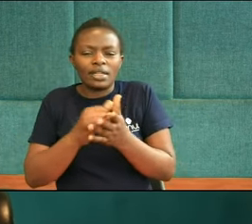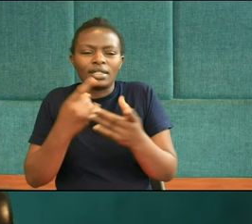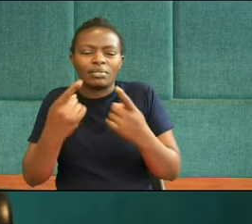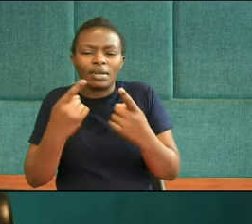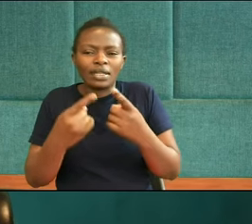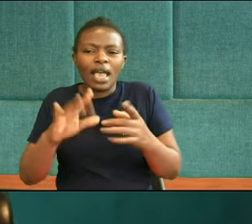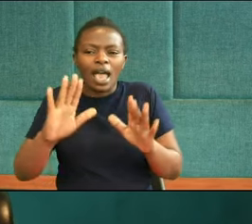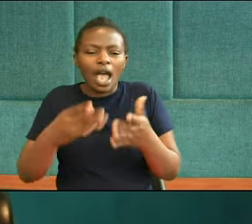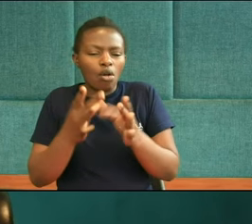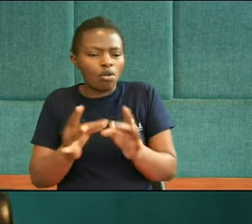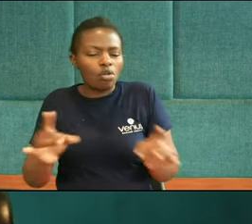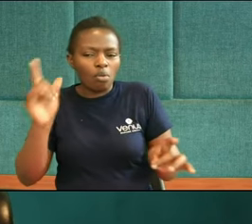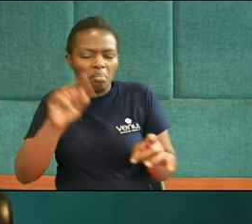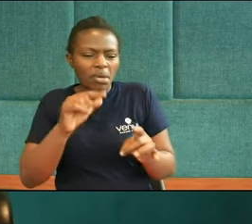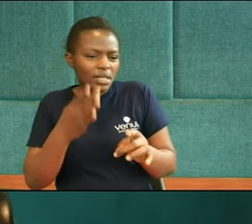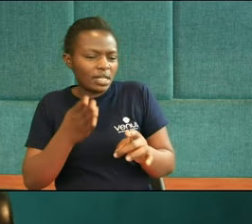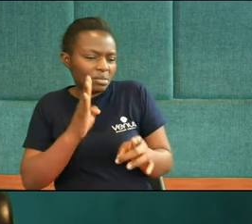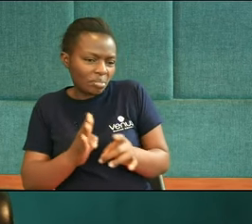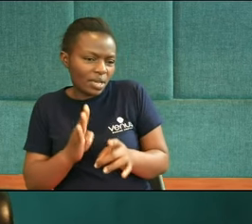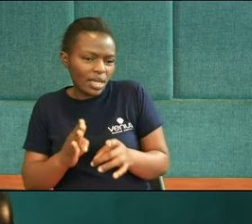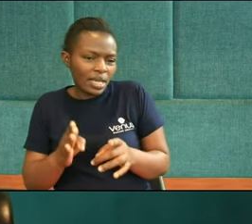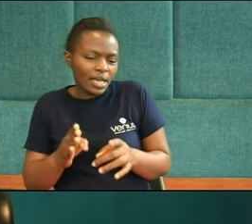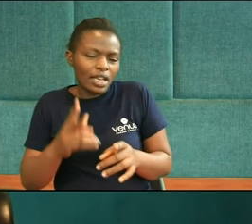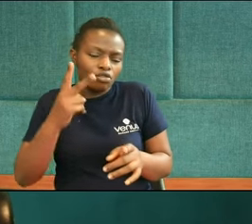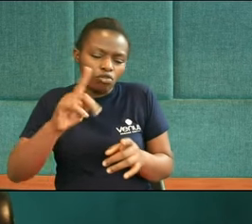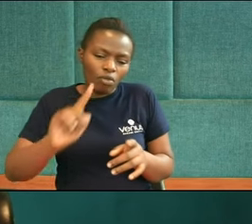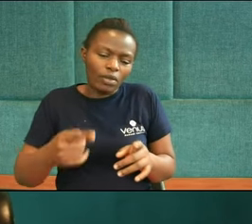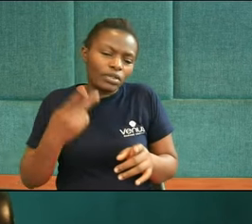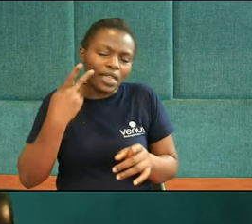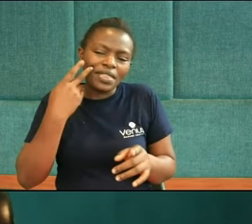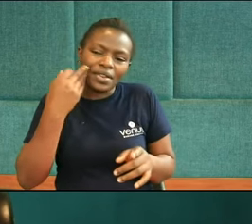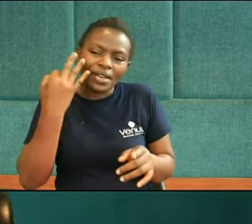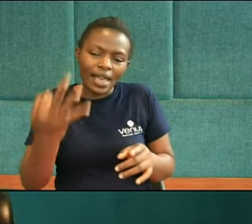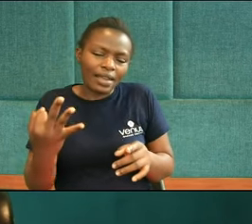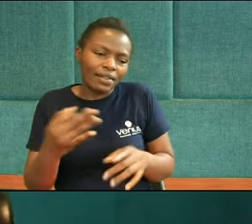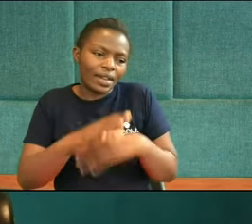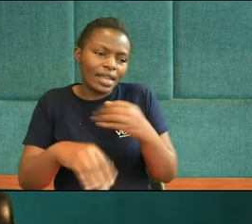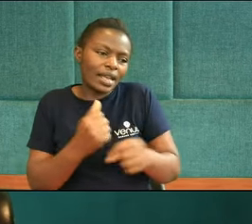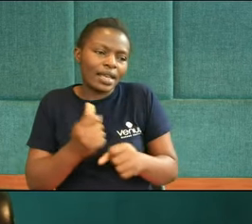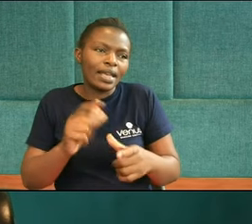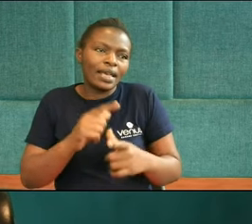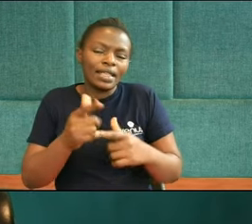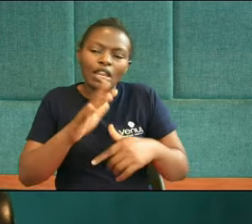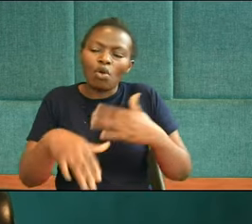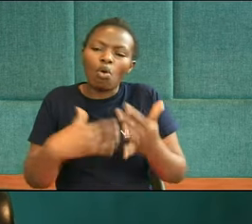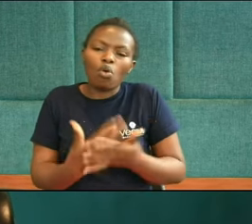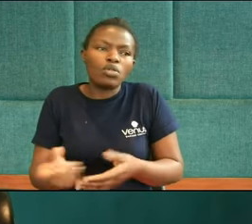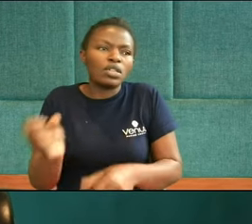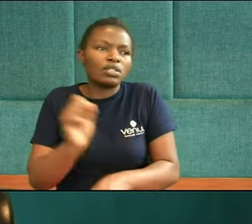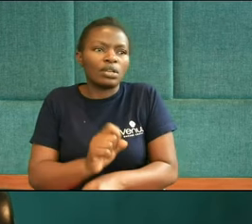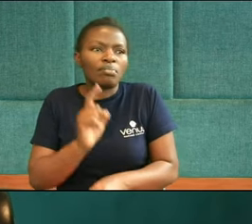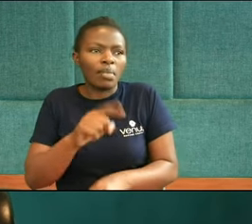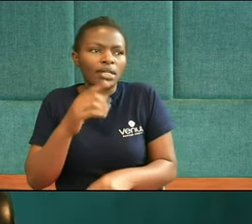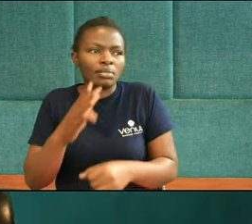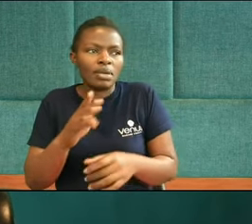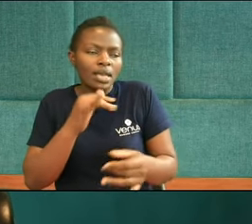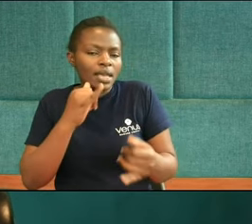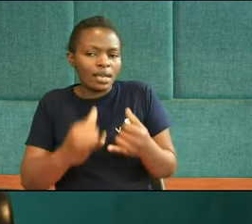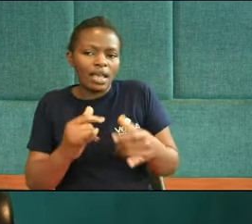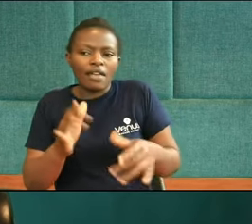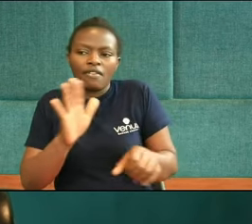vision And the answer was given Unto 2,300 days Then shall the sanctuary Be cleansed Filled him With